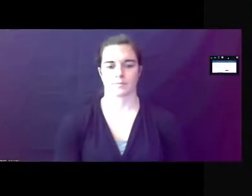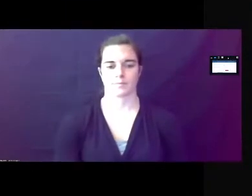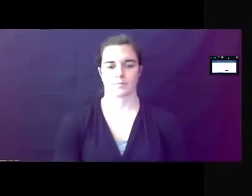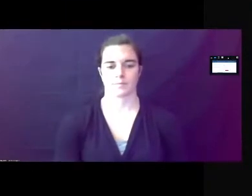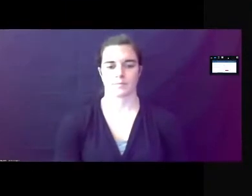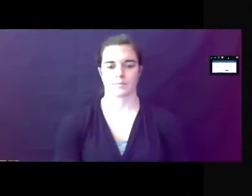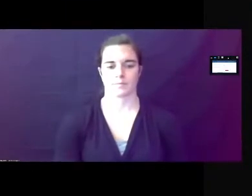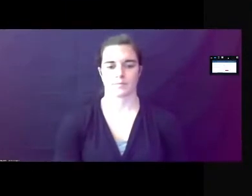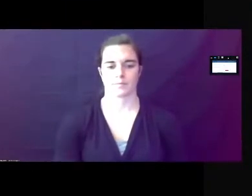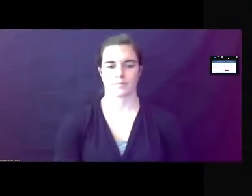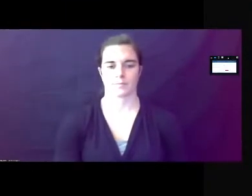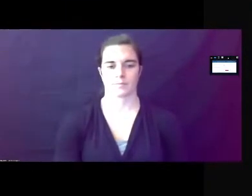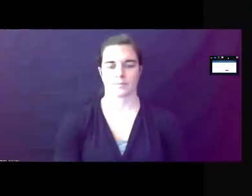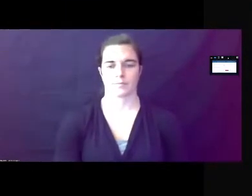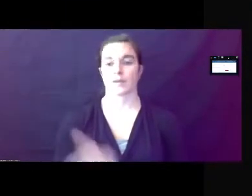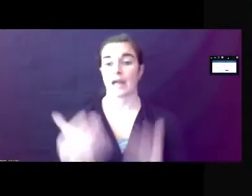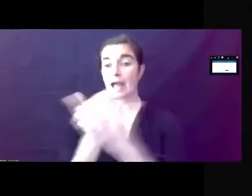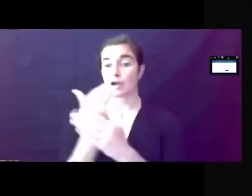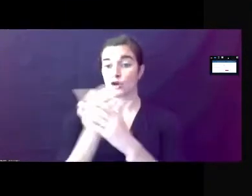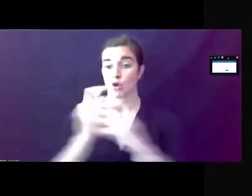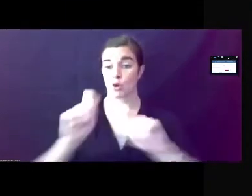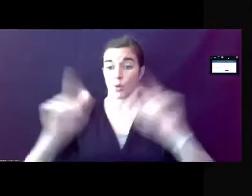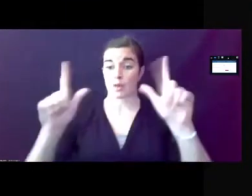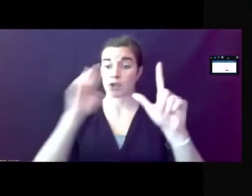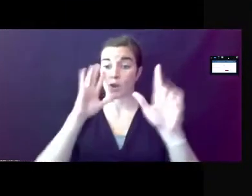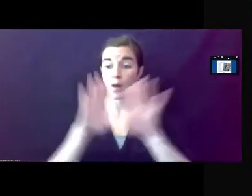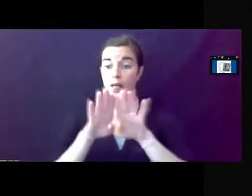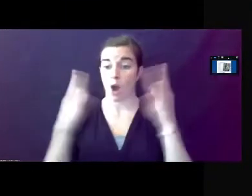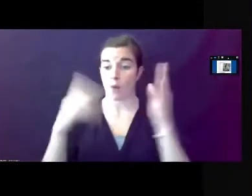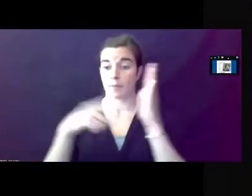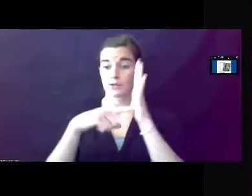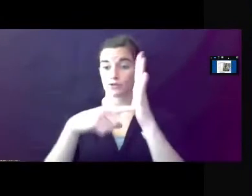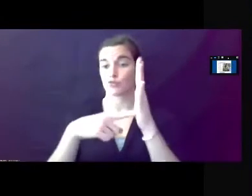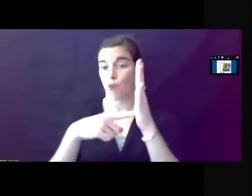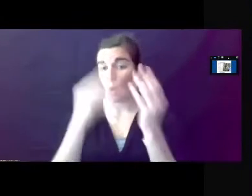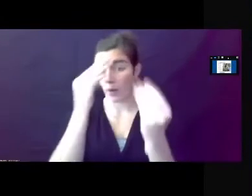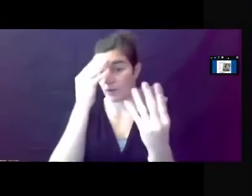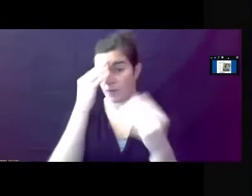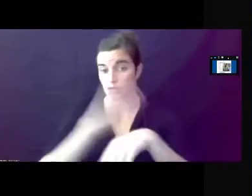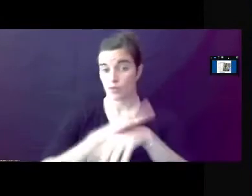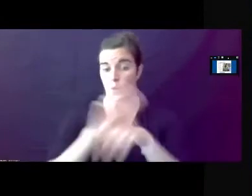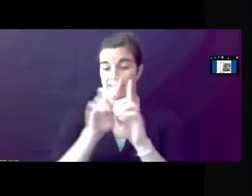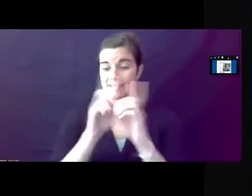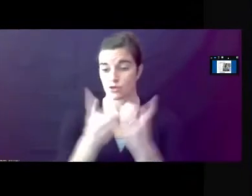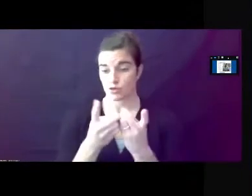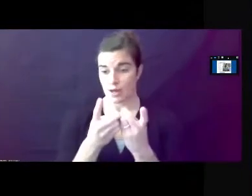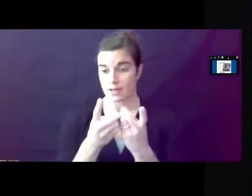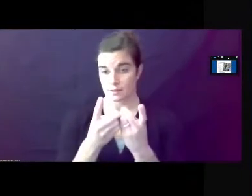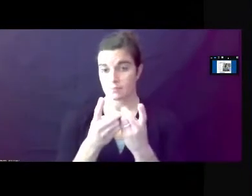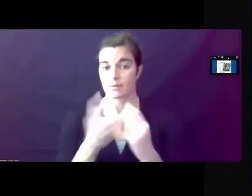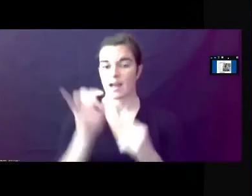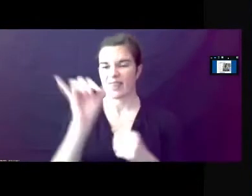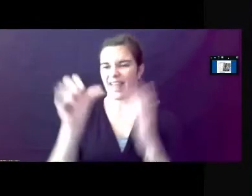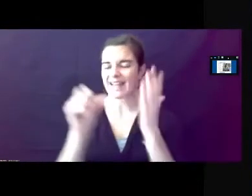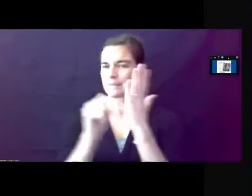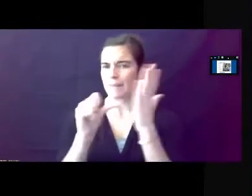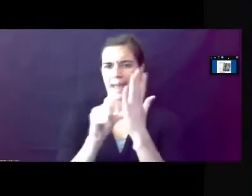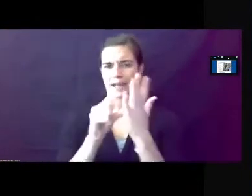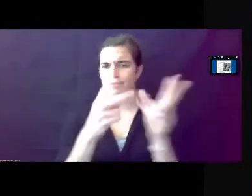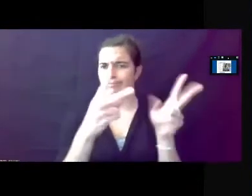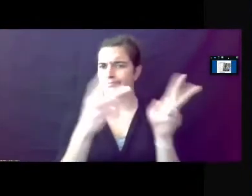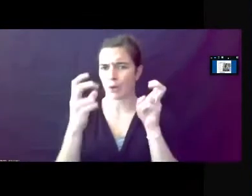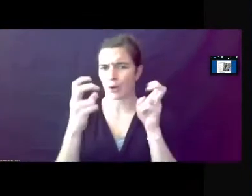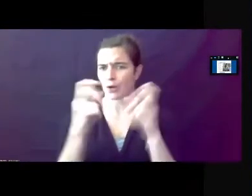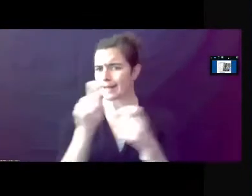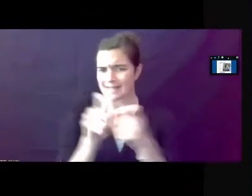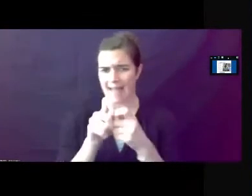a new window will open showing you the information on the district this is the page exactly from the